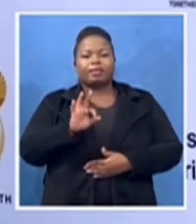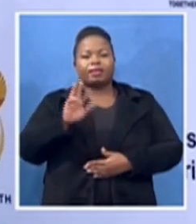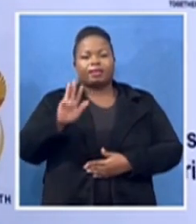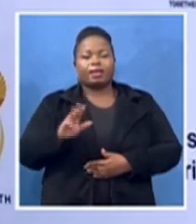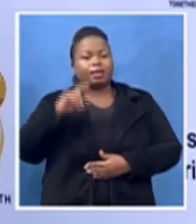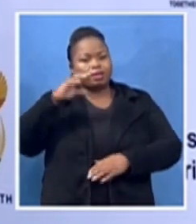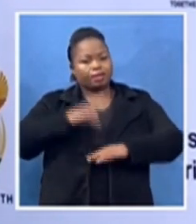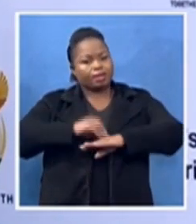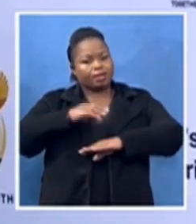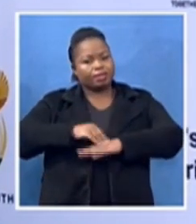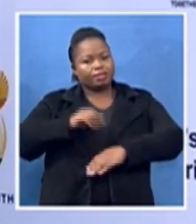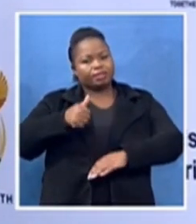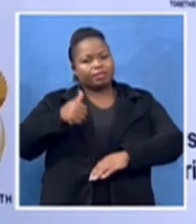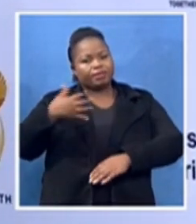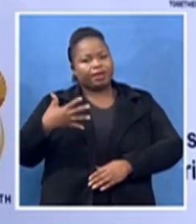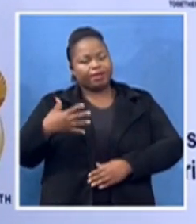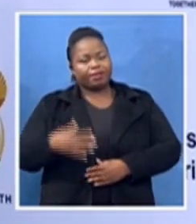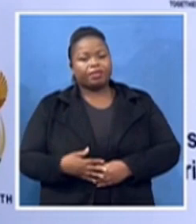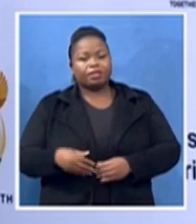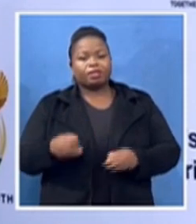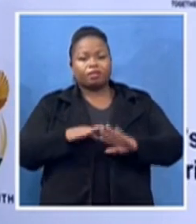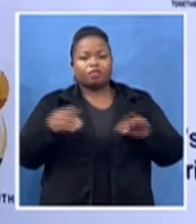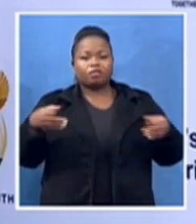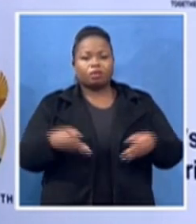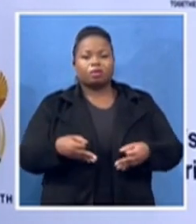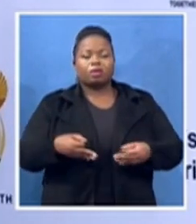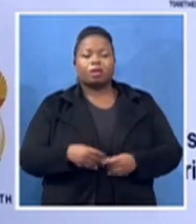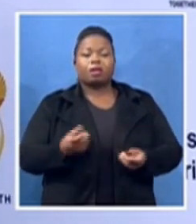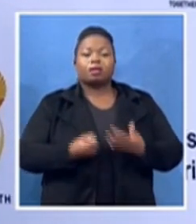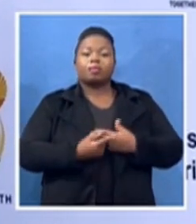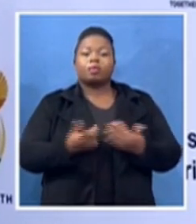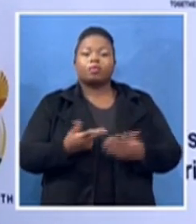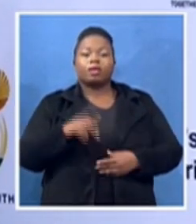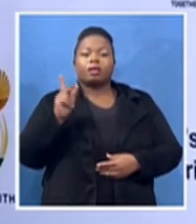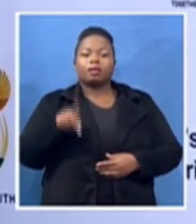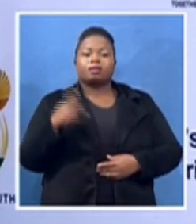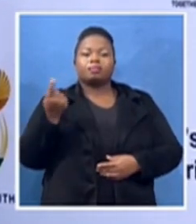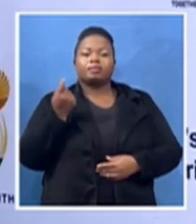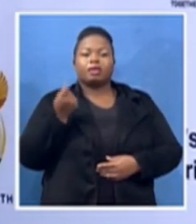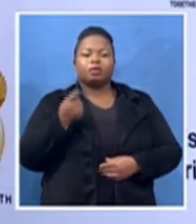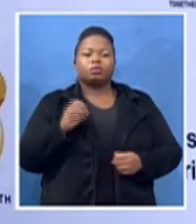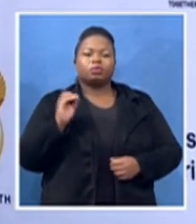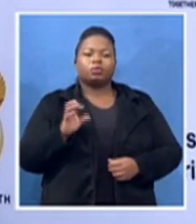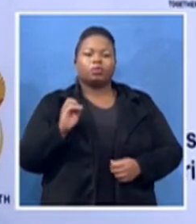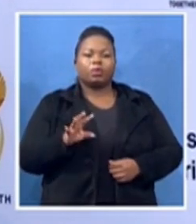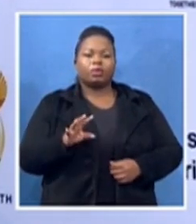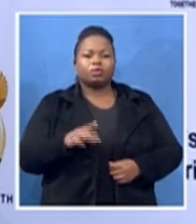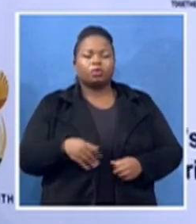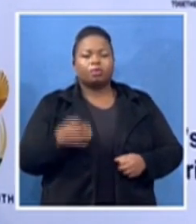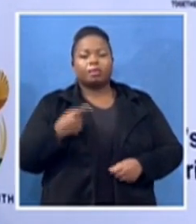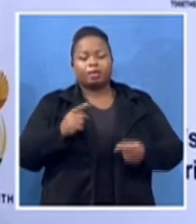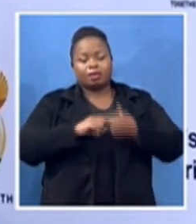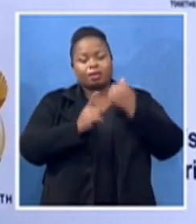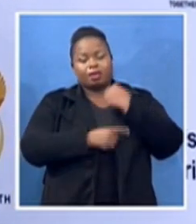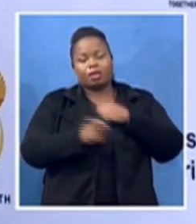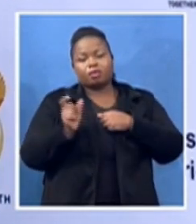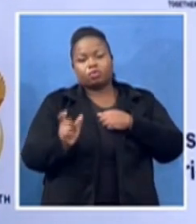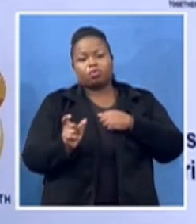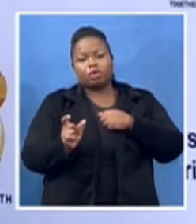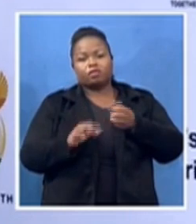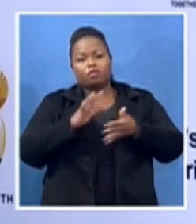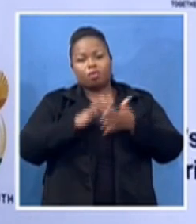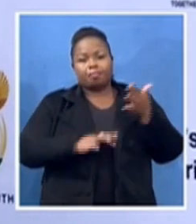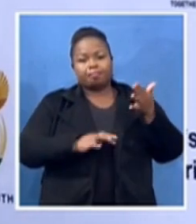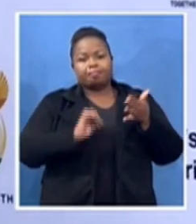Cliptown Soweto, her eulogy ended with the words, she was everyone's friend